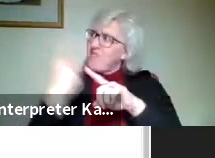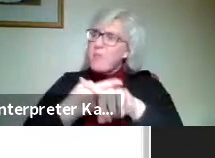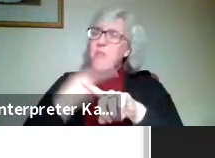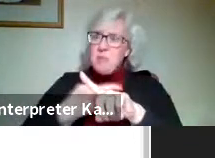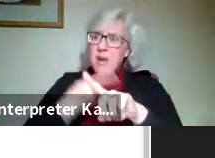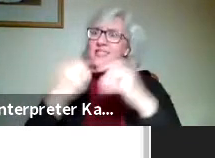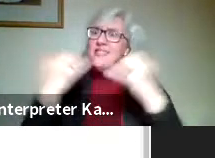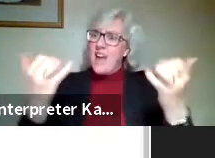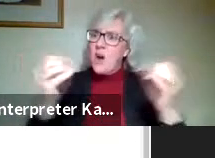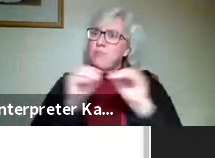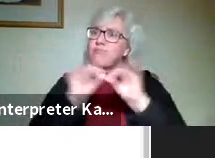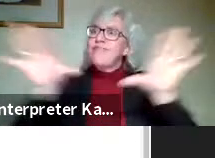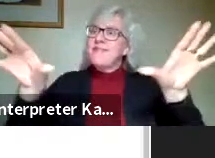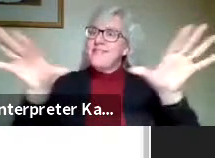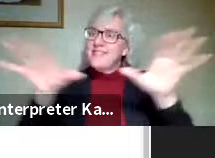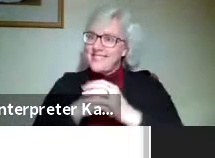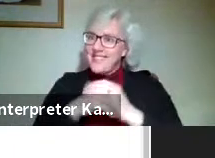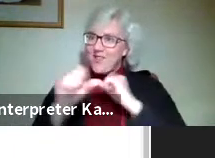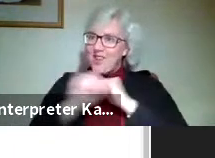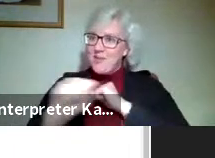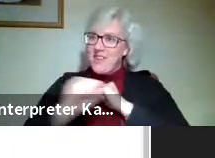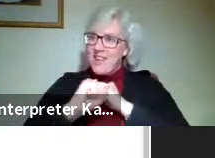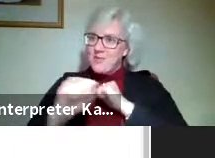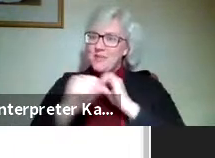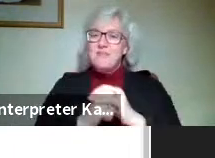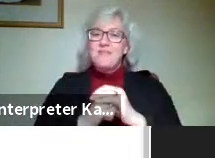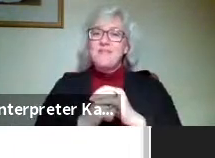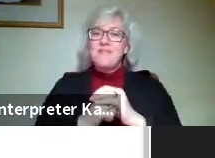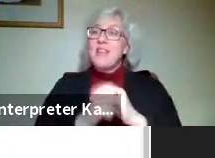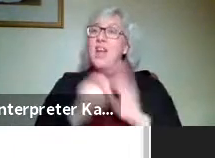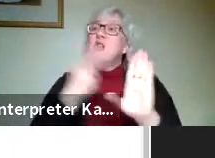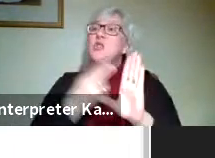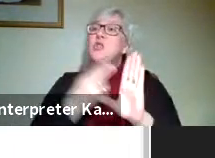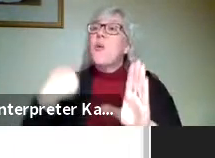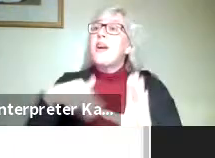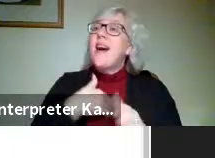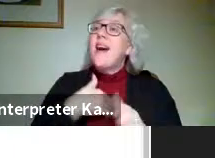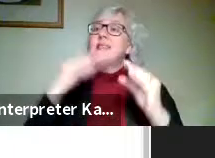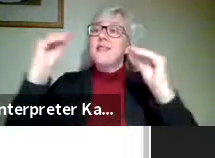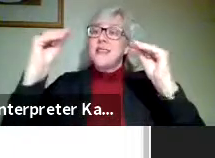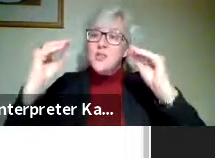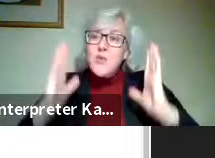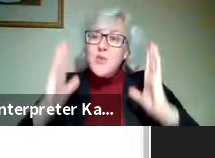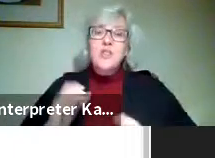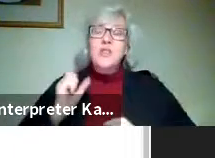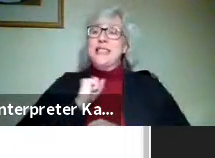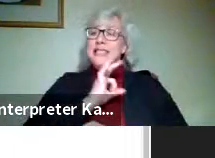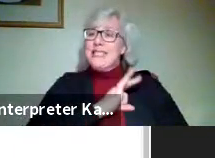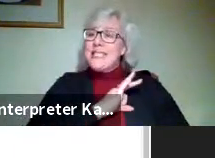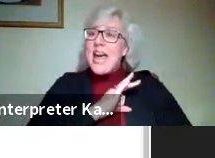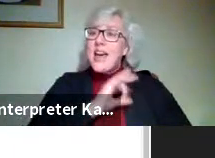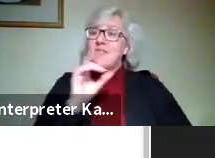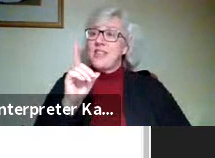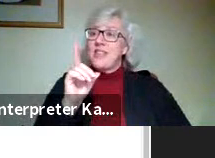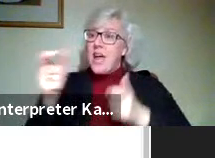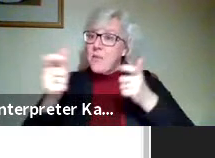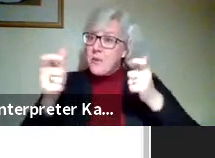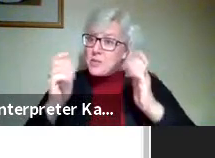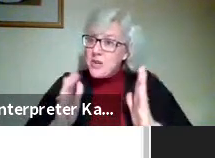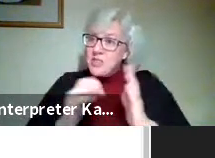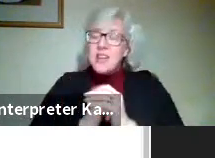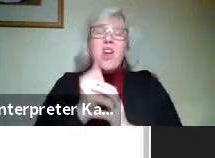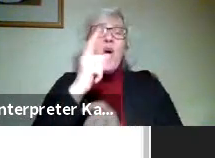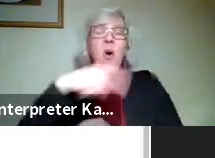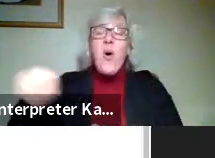now. So, please join us, the instructors and the staff and the admin and everybody